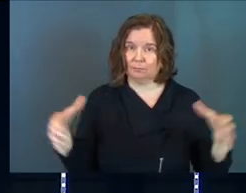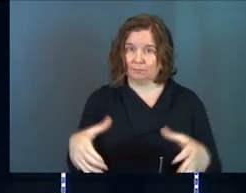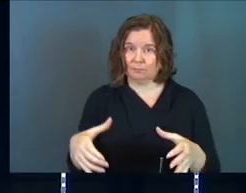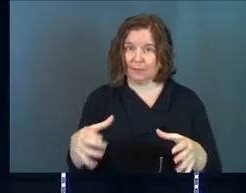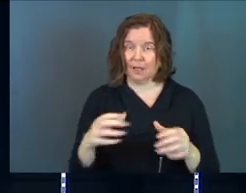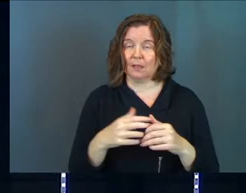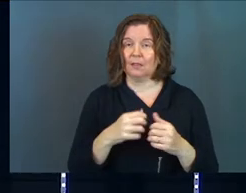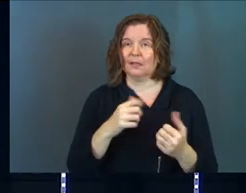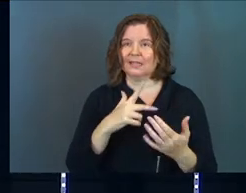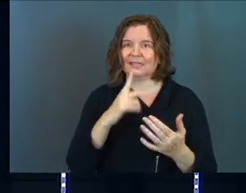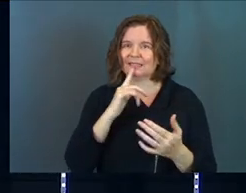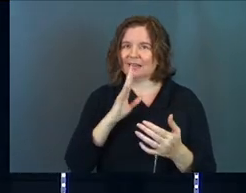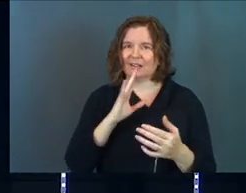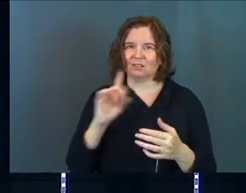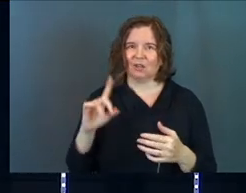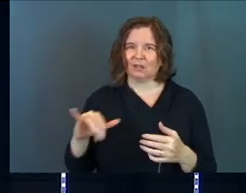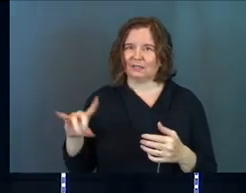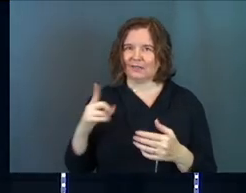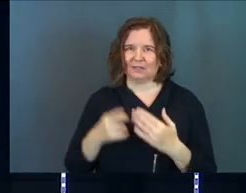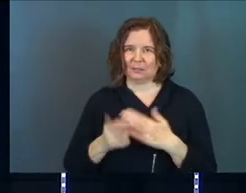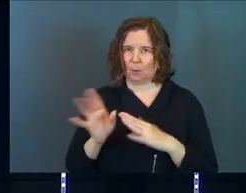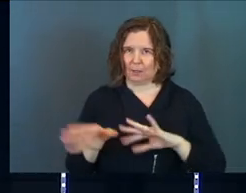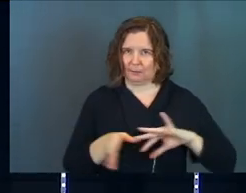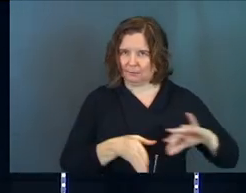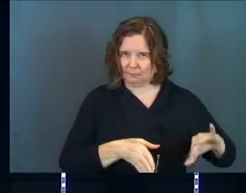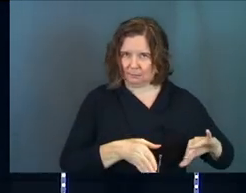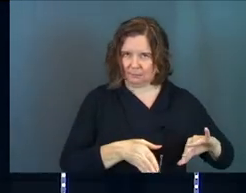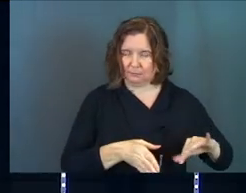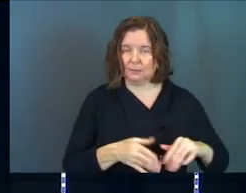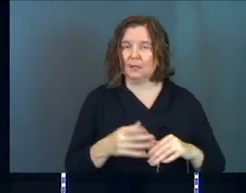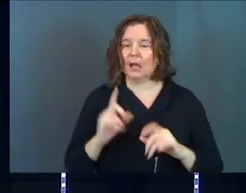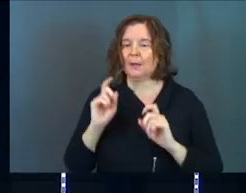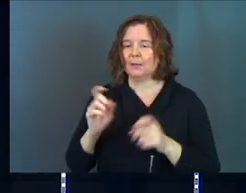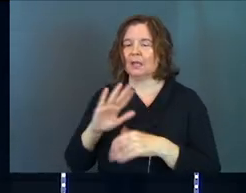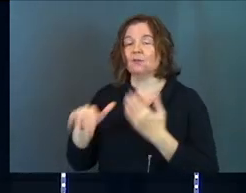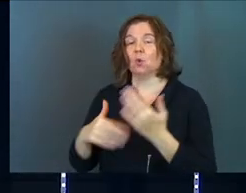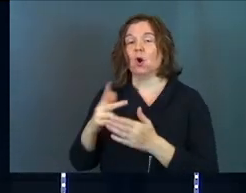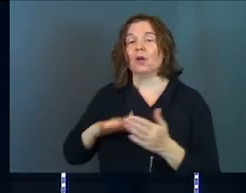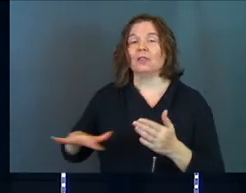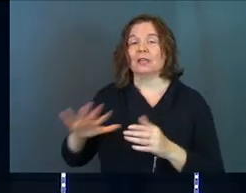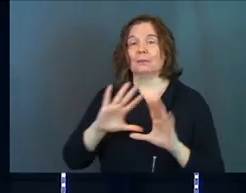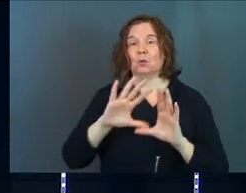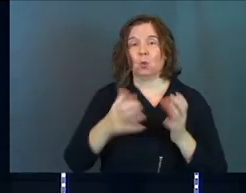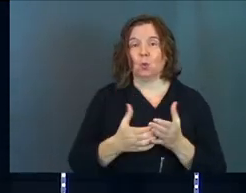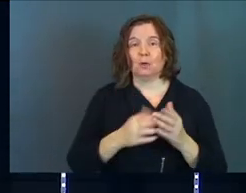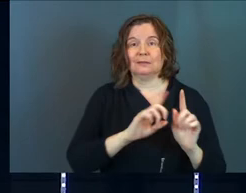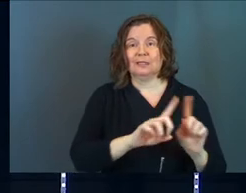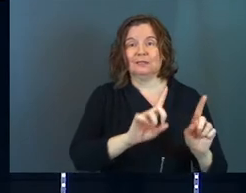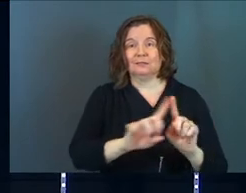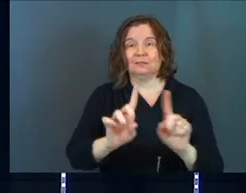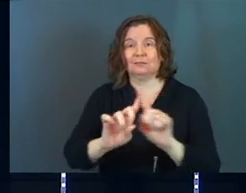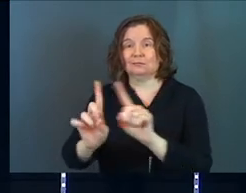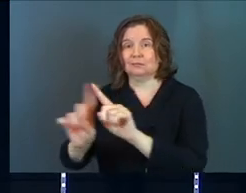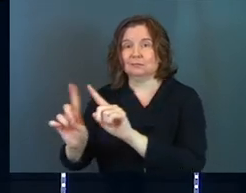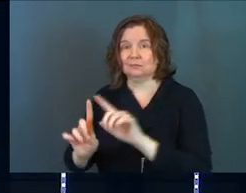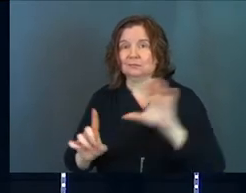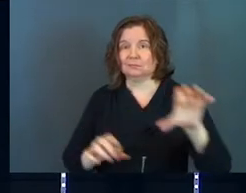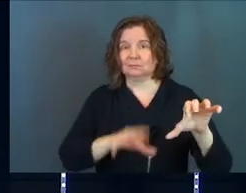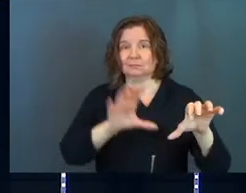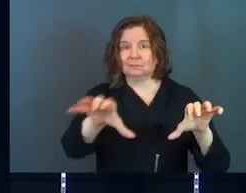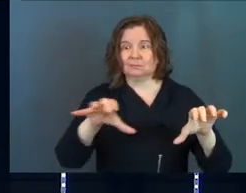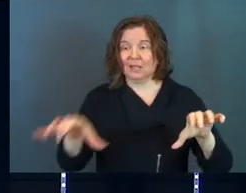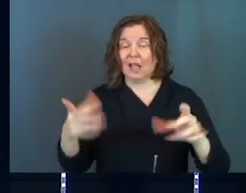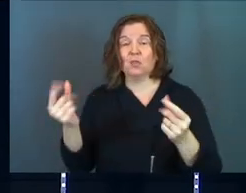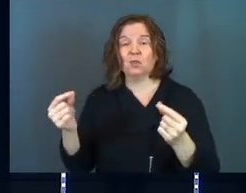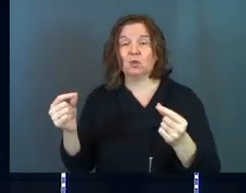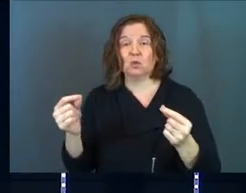all going to come to you. He's definitely not talking to David in this moment. Right? I'm going to give you all the kingdoms of the world, every single one, and then you're going